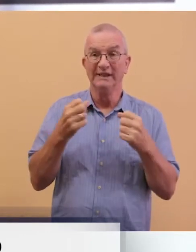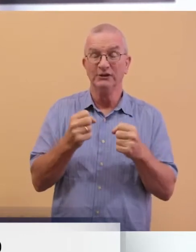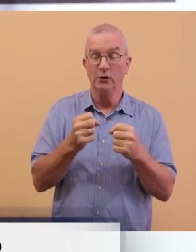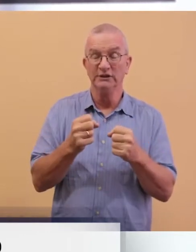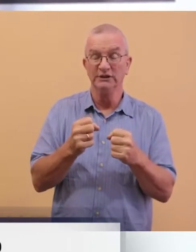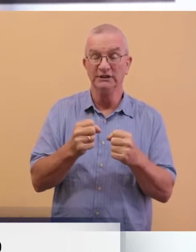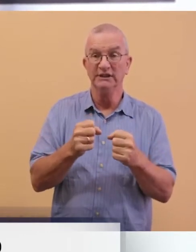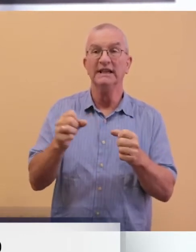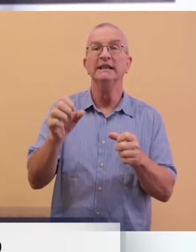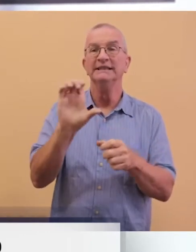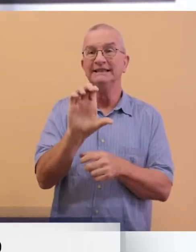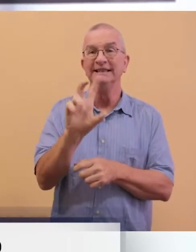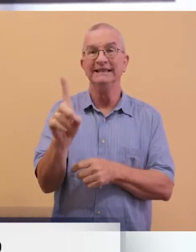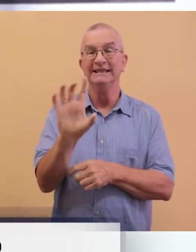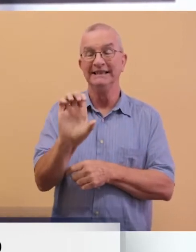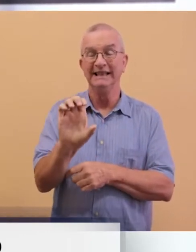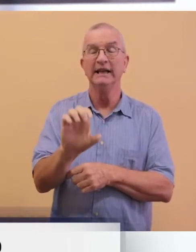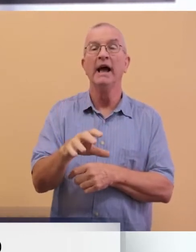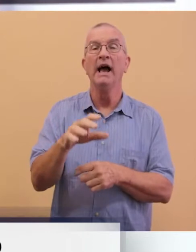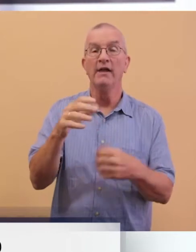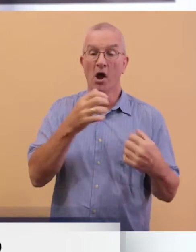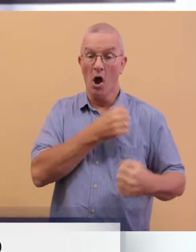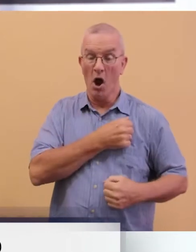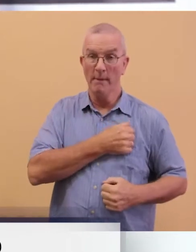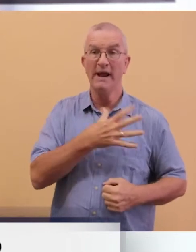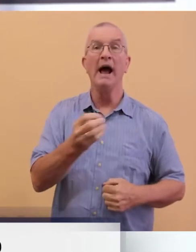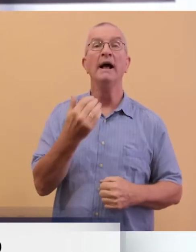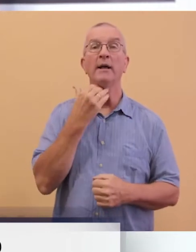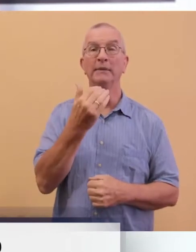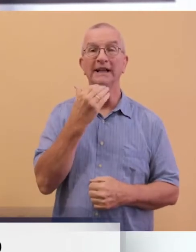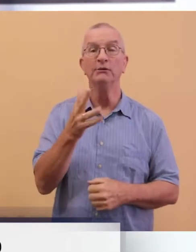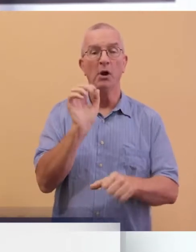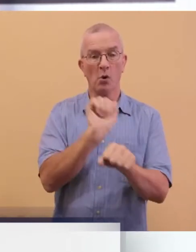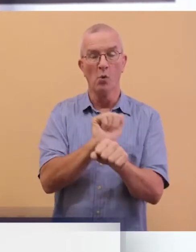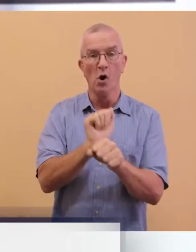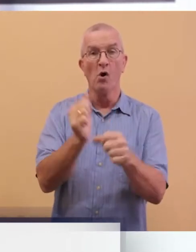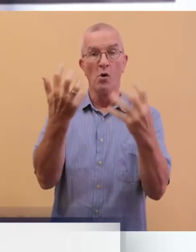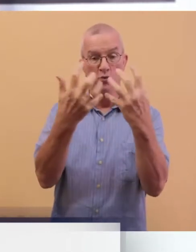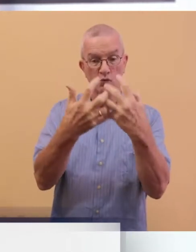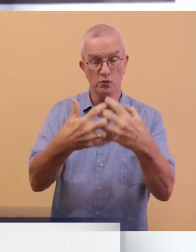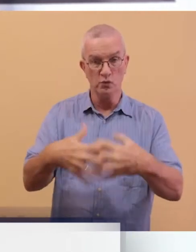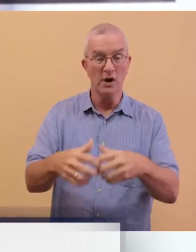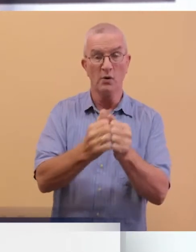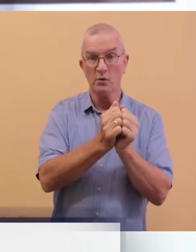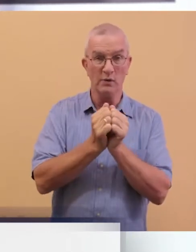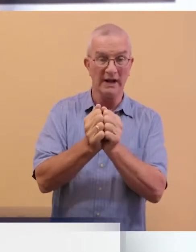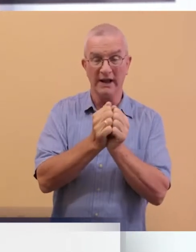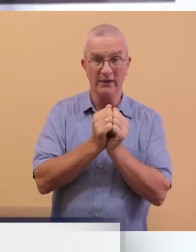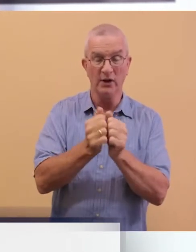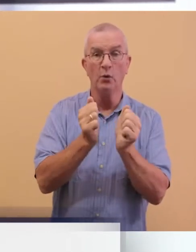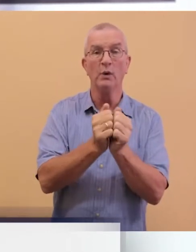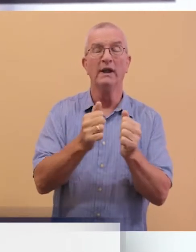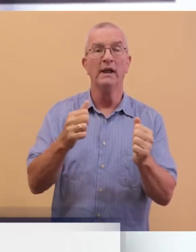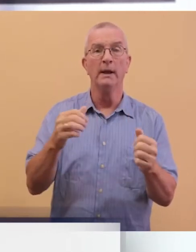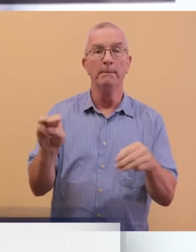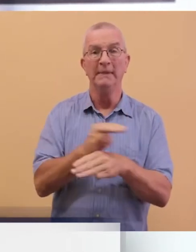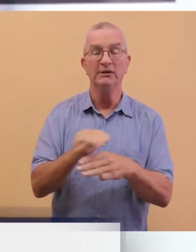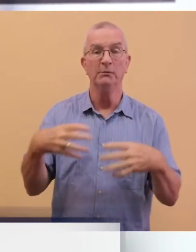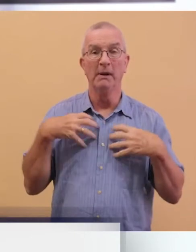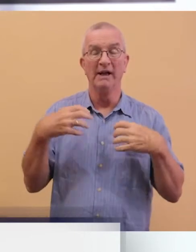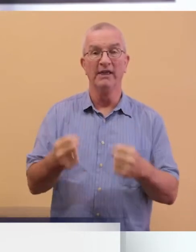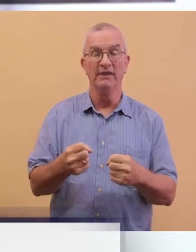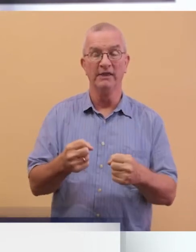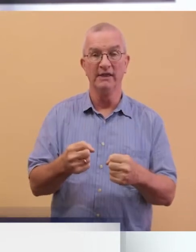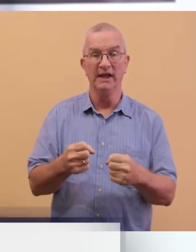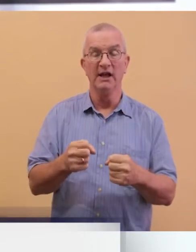Commission, the Army, and the Police, who will be working collaboratively with the Ministry of Public Health to contain